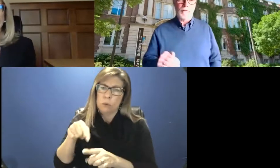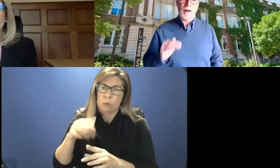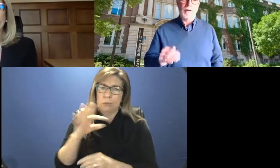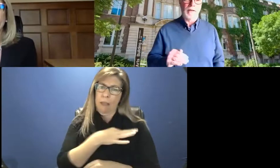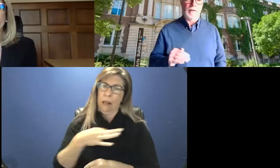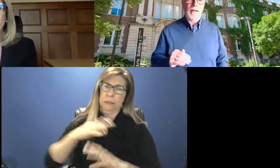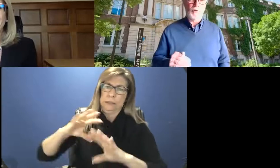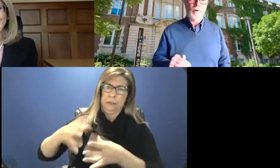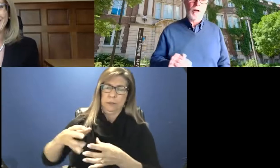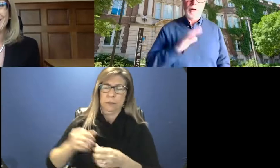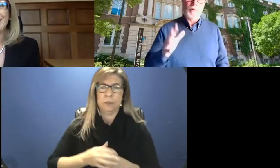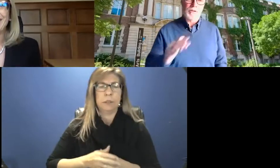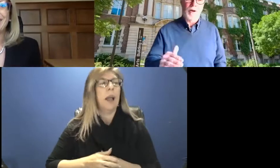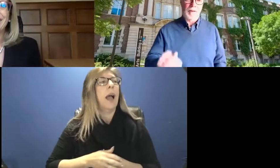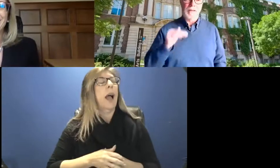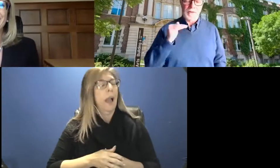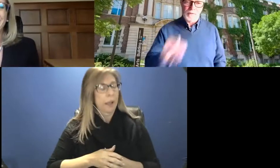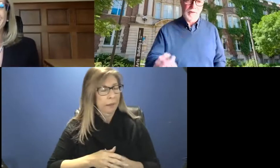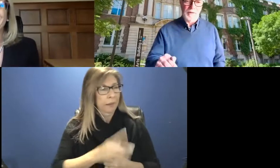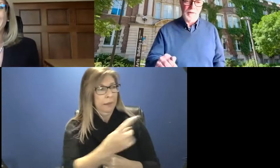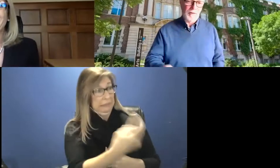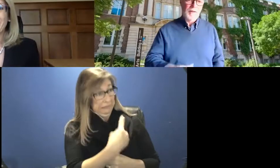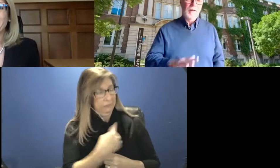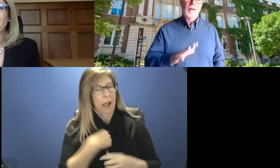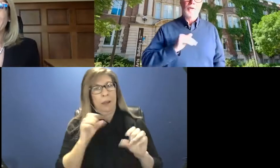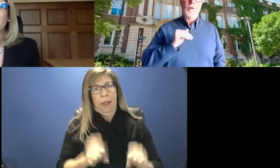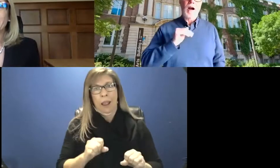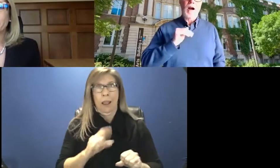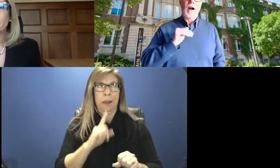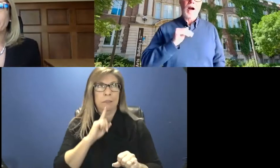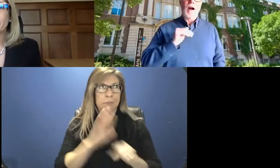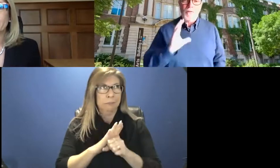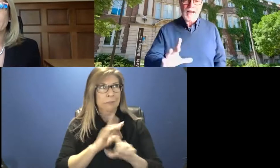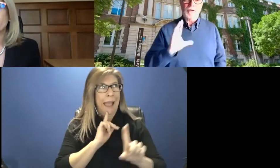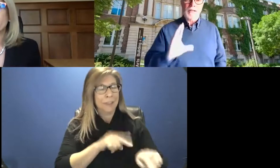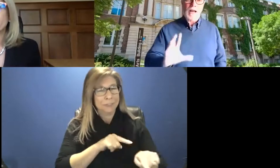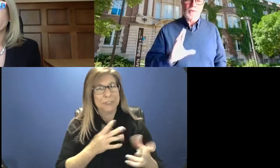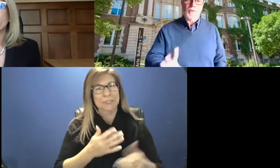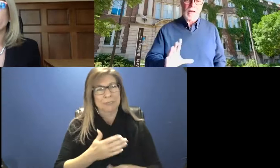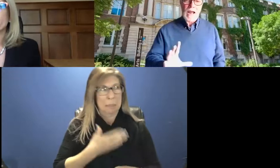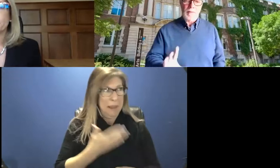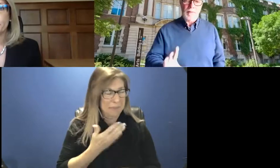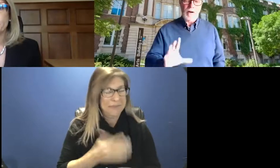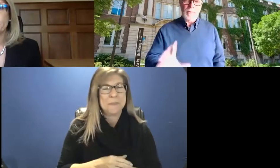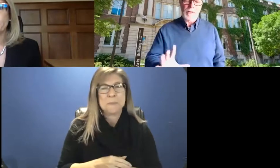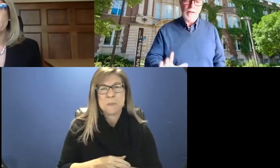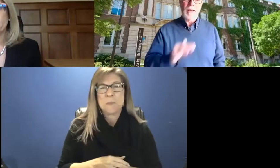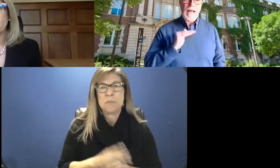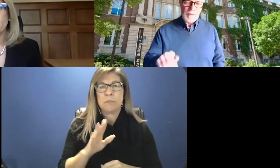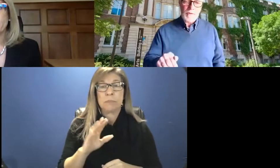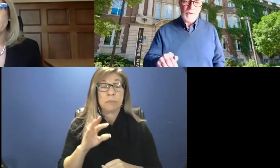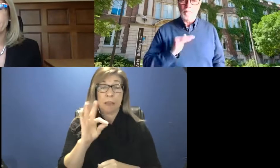to finally get an answer where a question where I can be definitive. So are, are faculty councils obsolete?